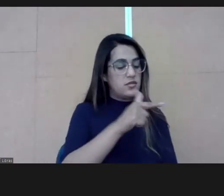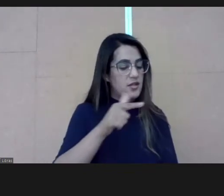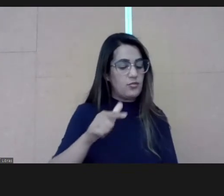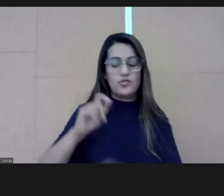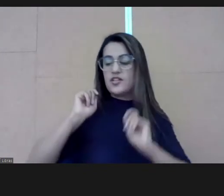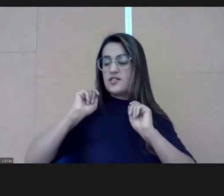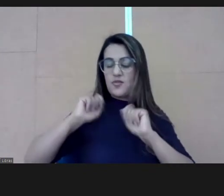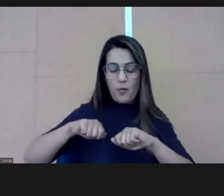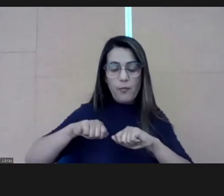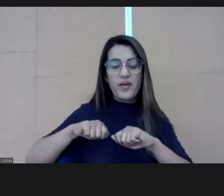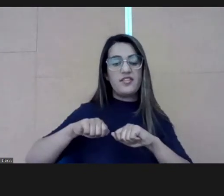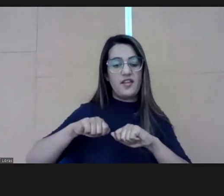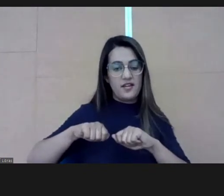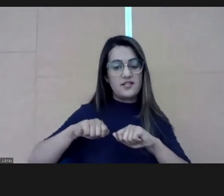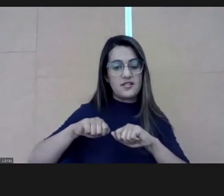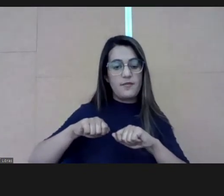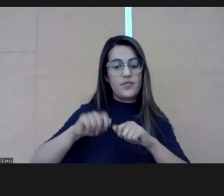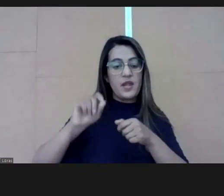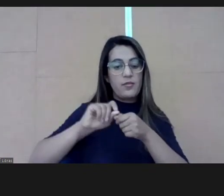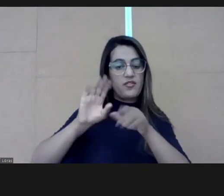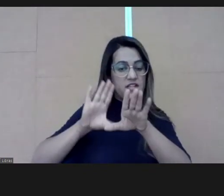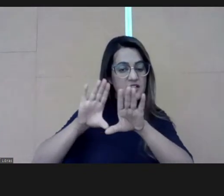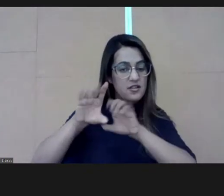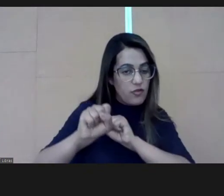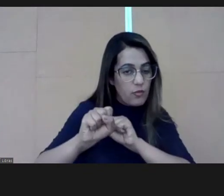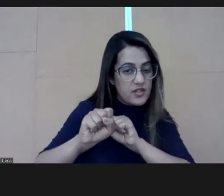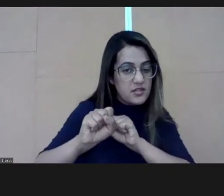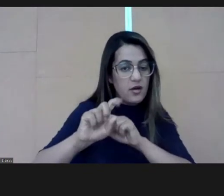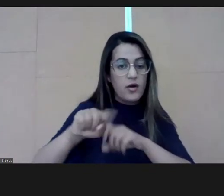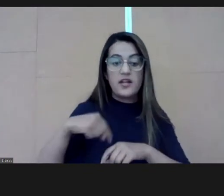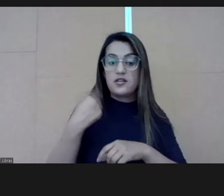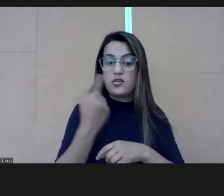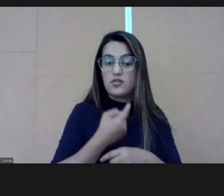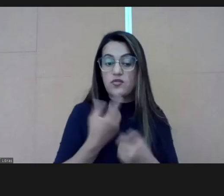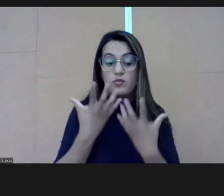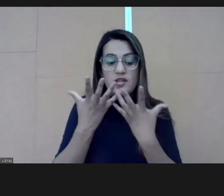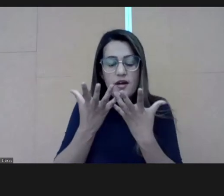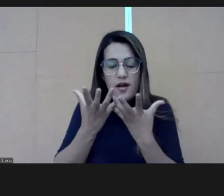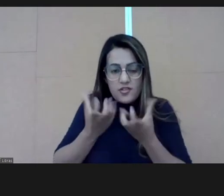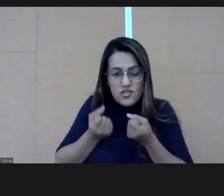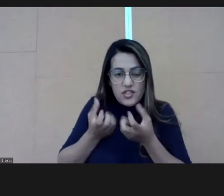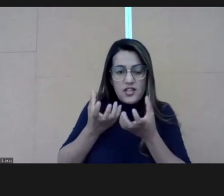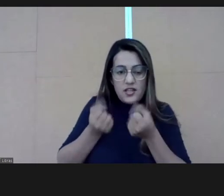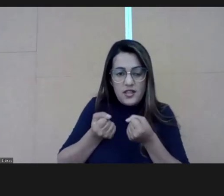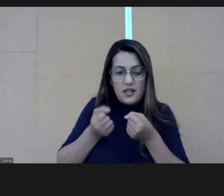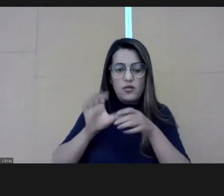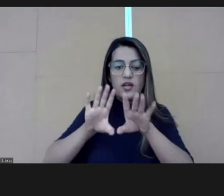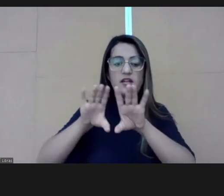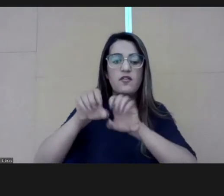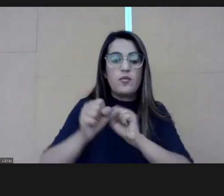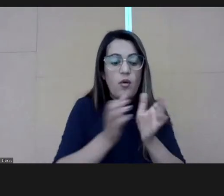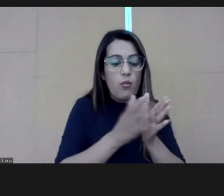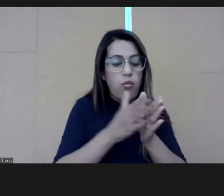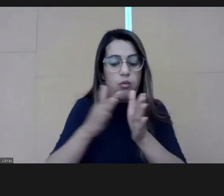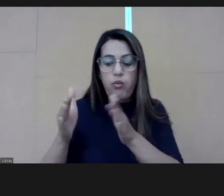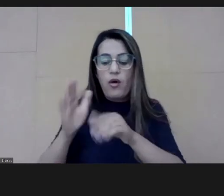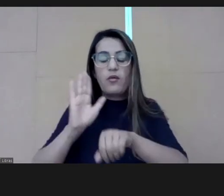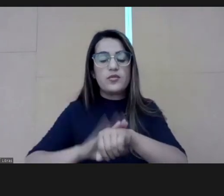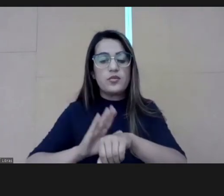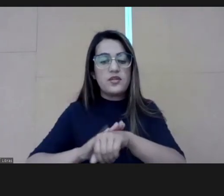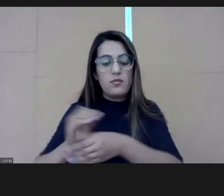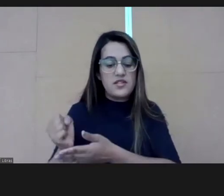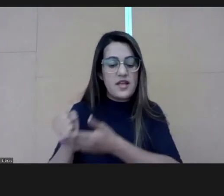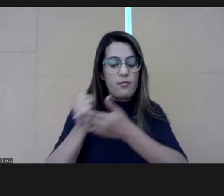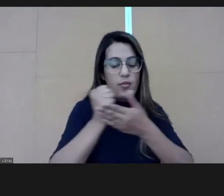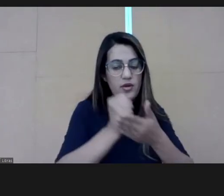government was not ready to do this. So, we were acquiring this formation throughout